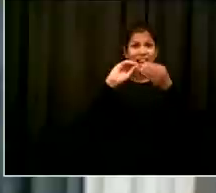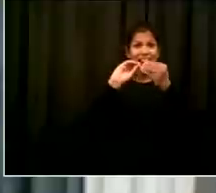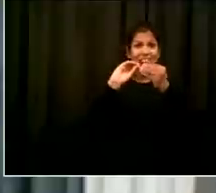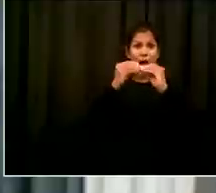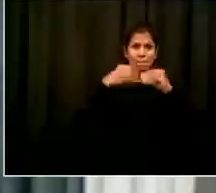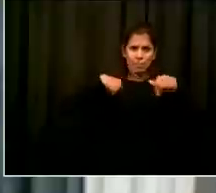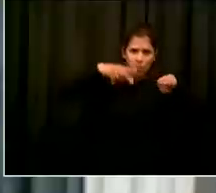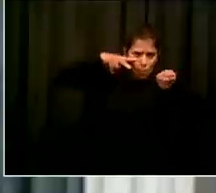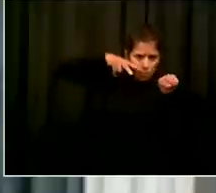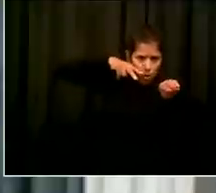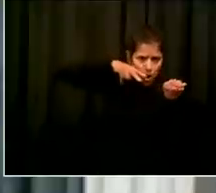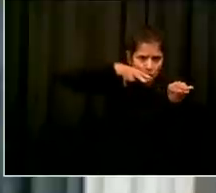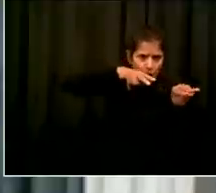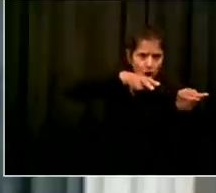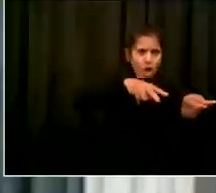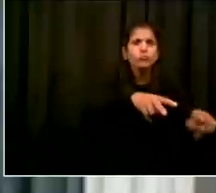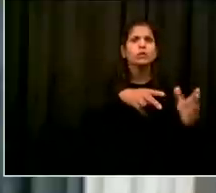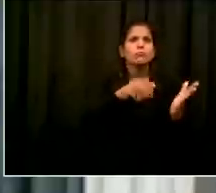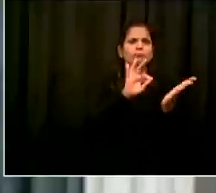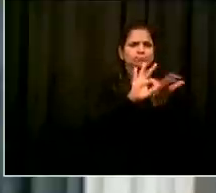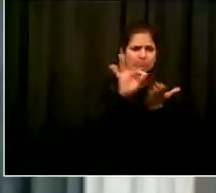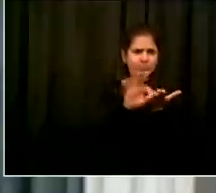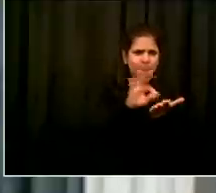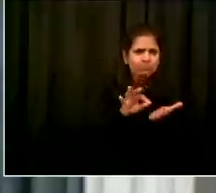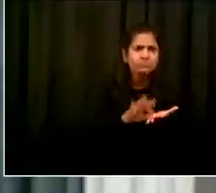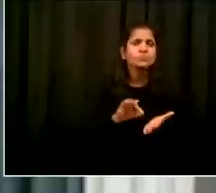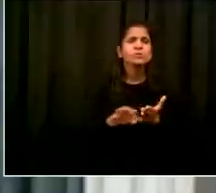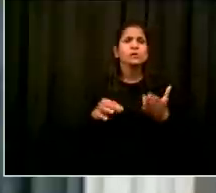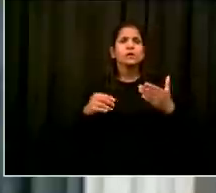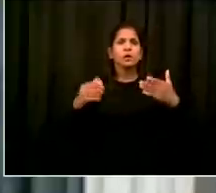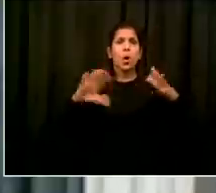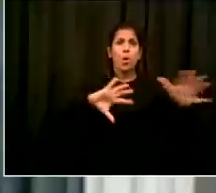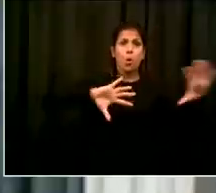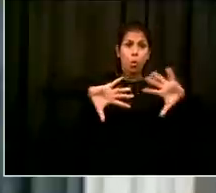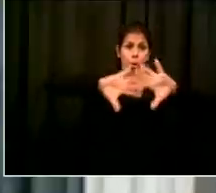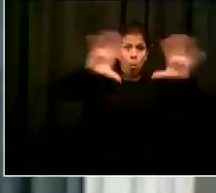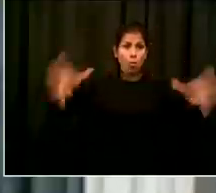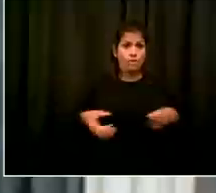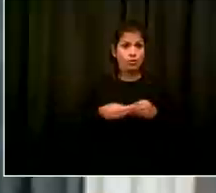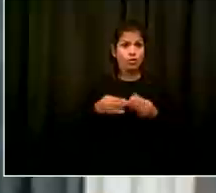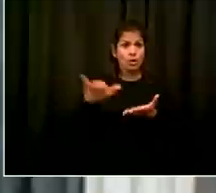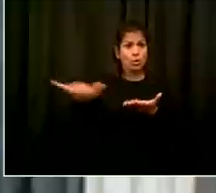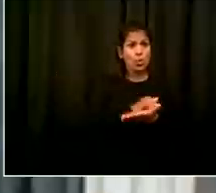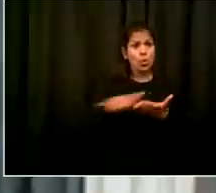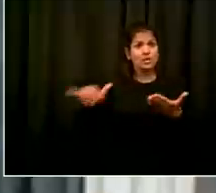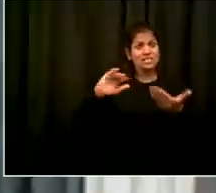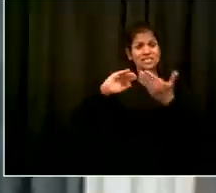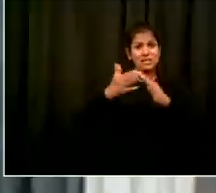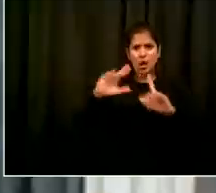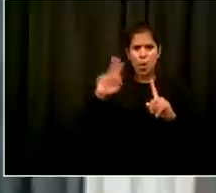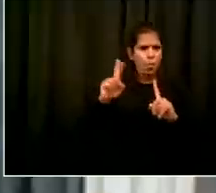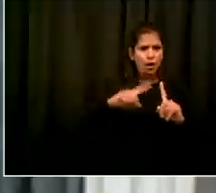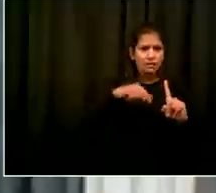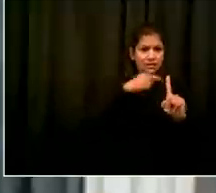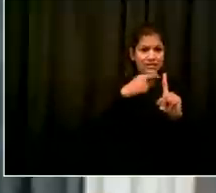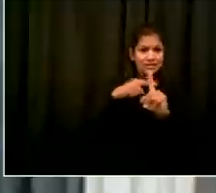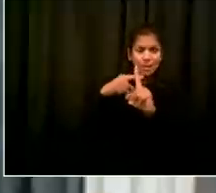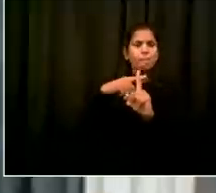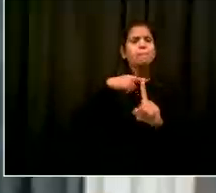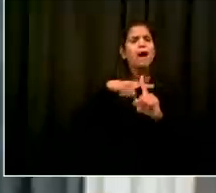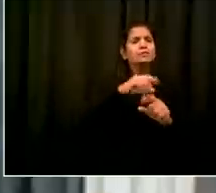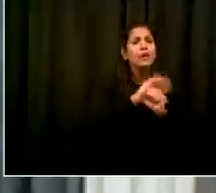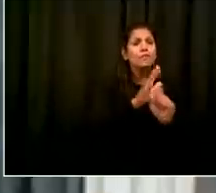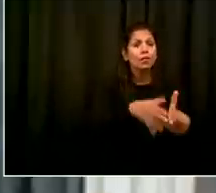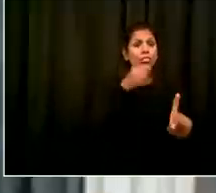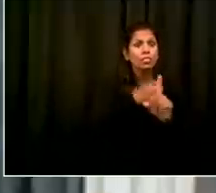as at the neighborhood level we're now seeing signals that COVID is spreading in some neighborhoods faster and